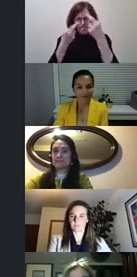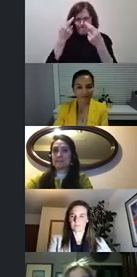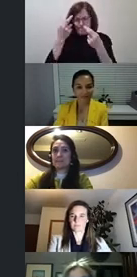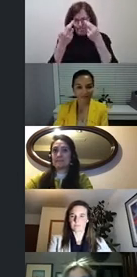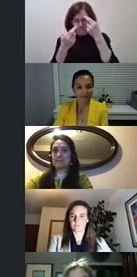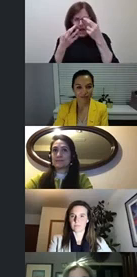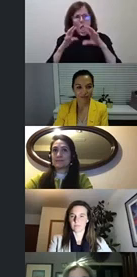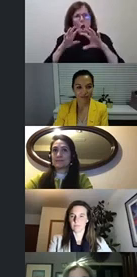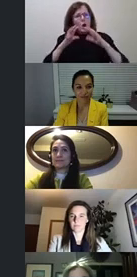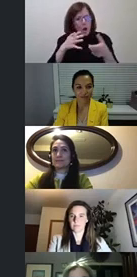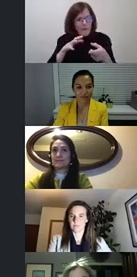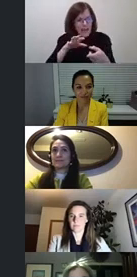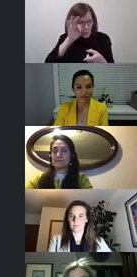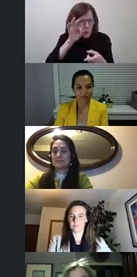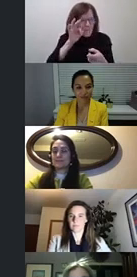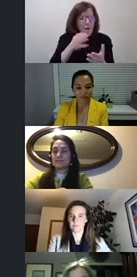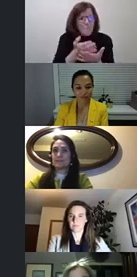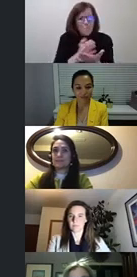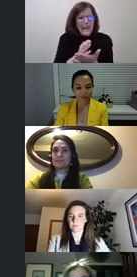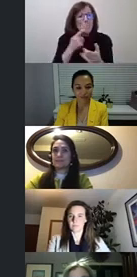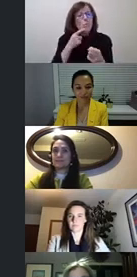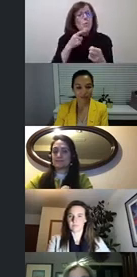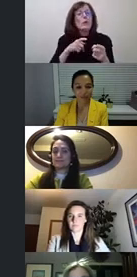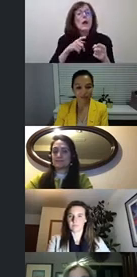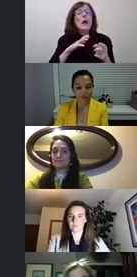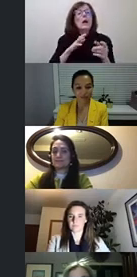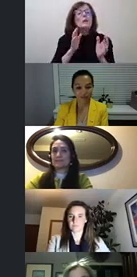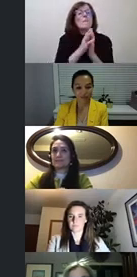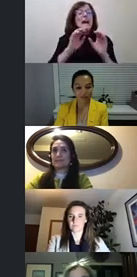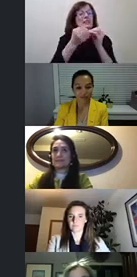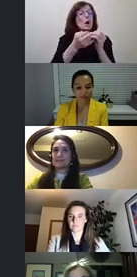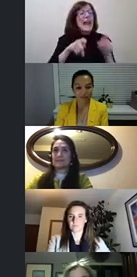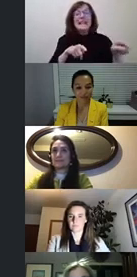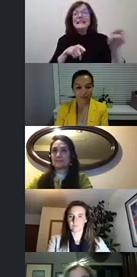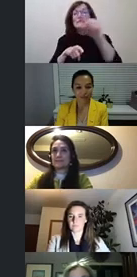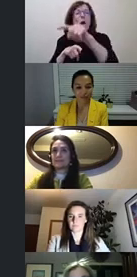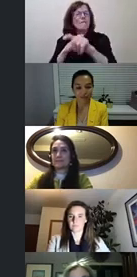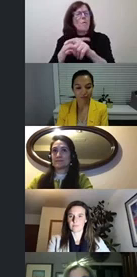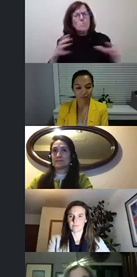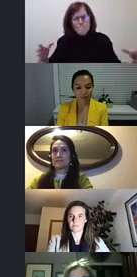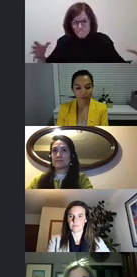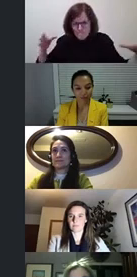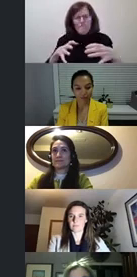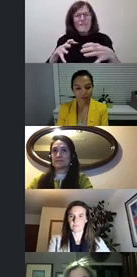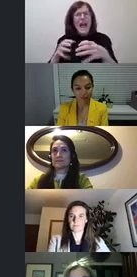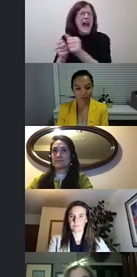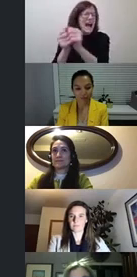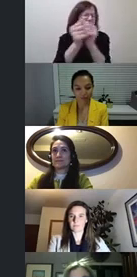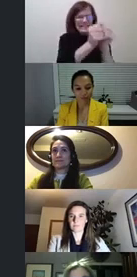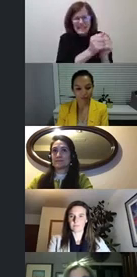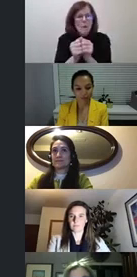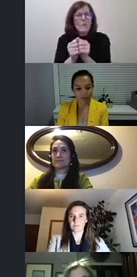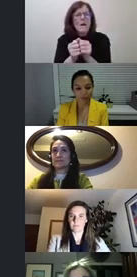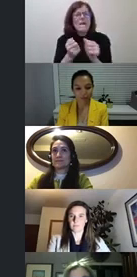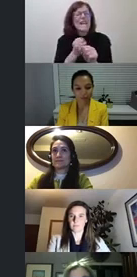uh bringing organizations together in ways that make sure that everybody receives the same